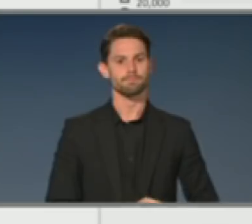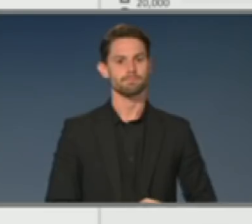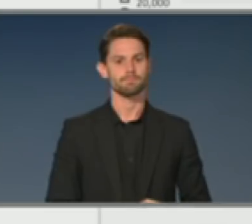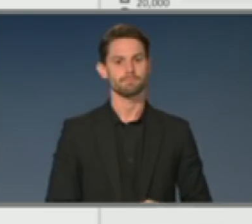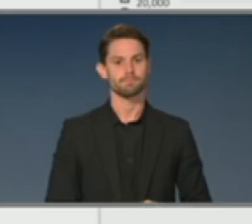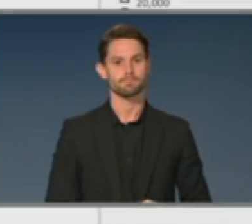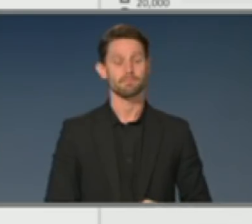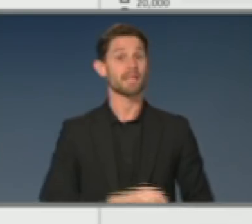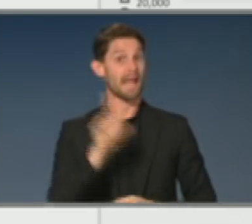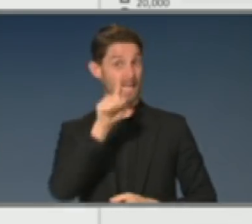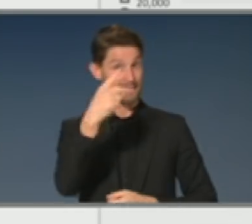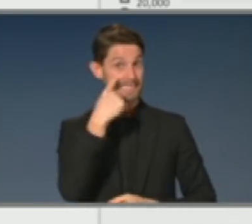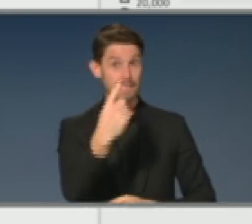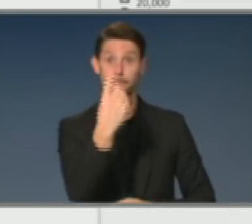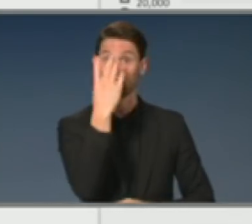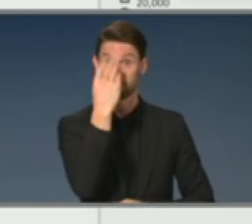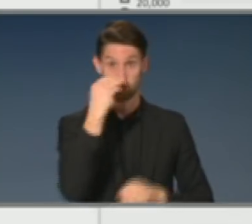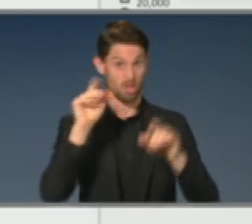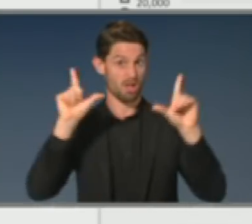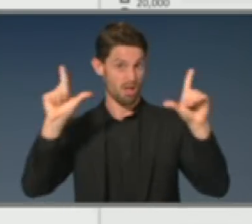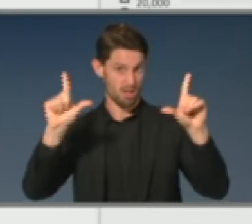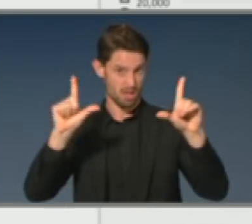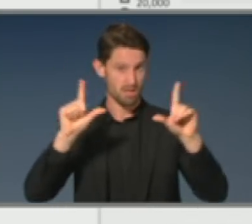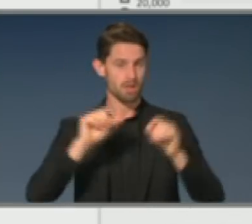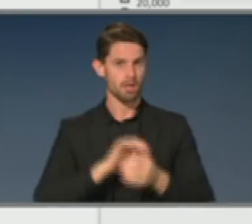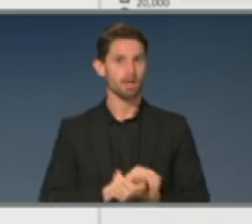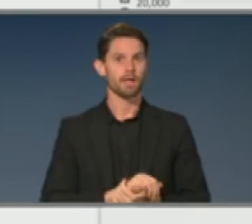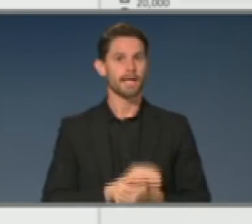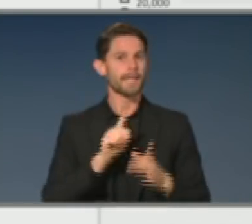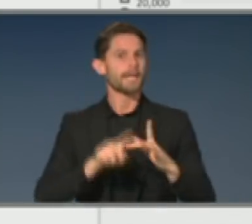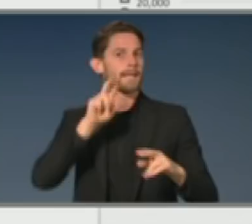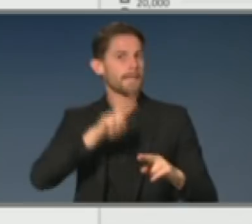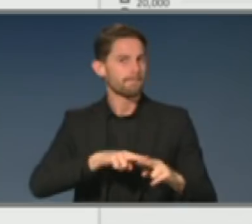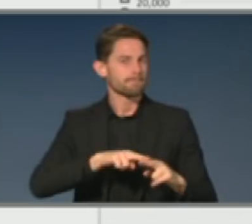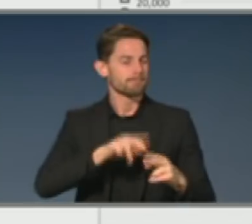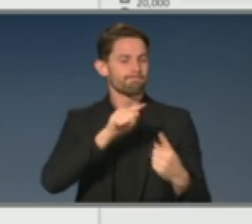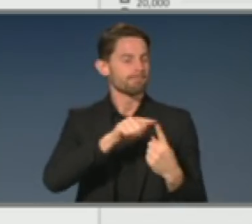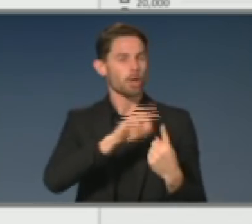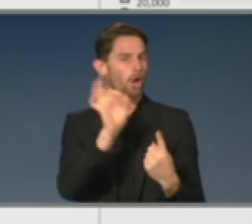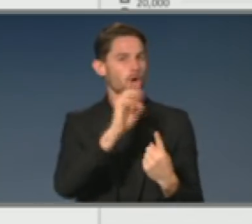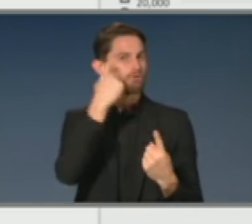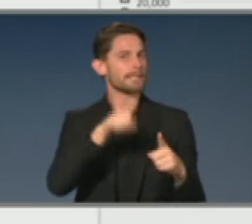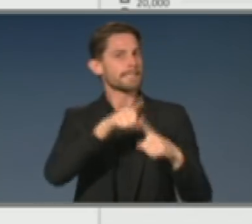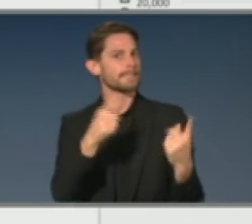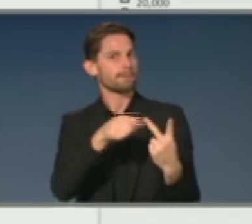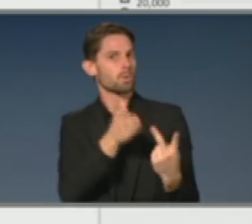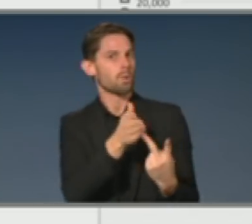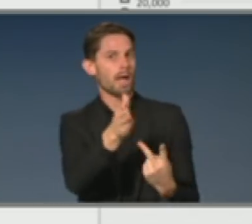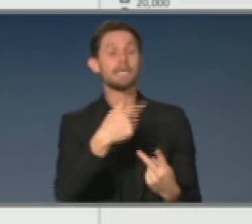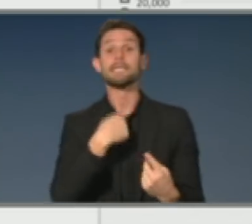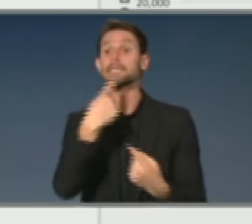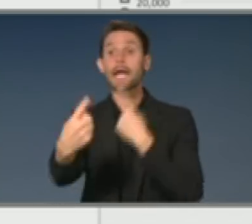the second blip, is what happens when you do what we have been doing in every state and territory, is quarantine and isolation.